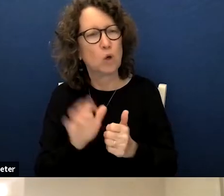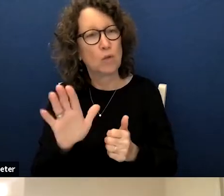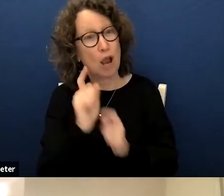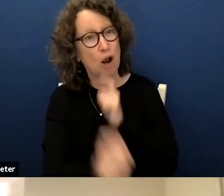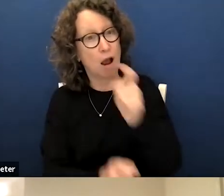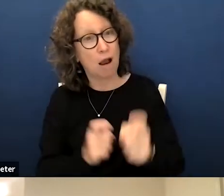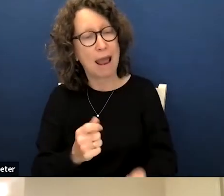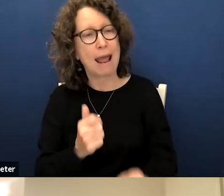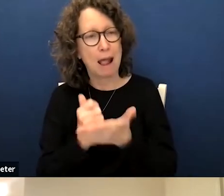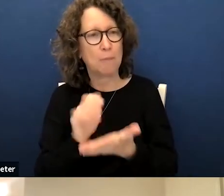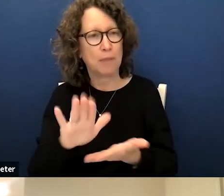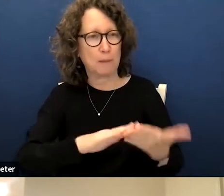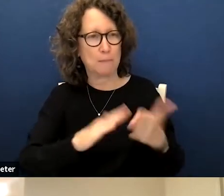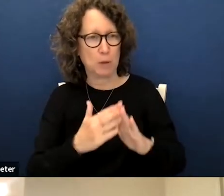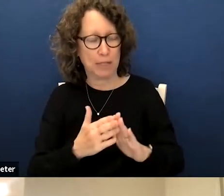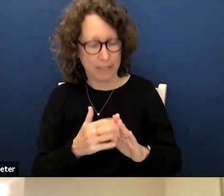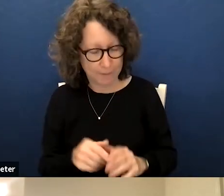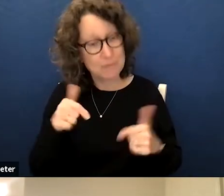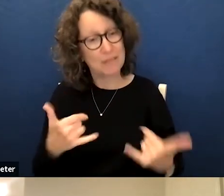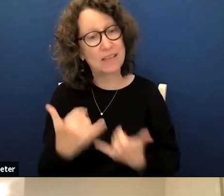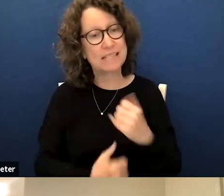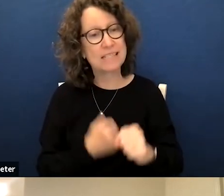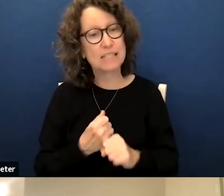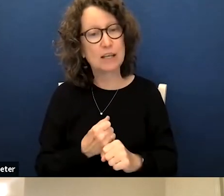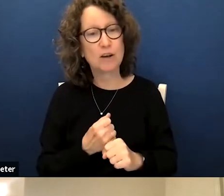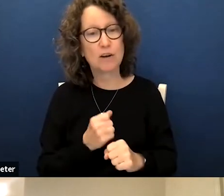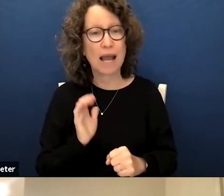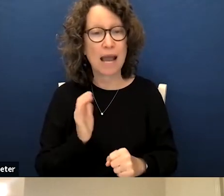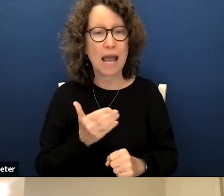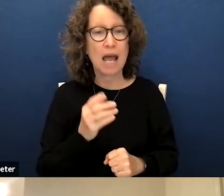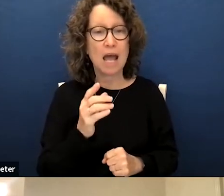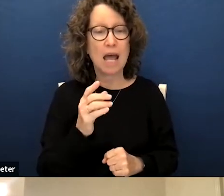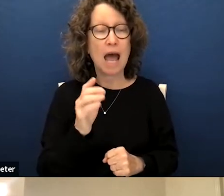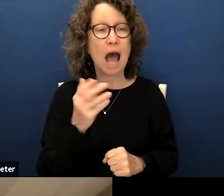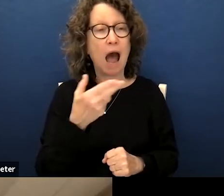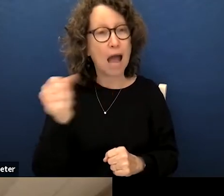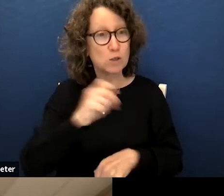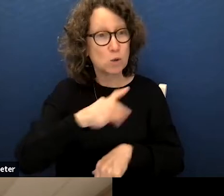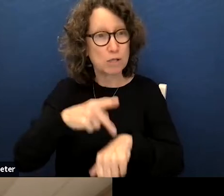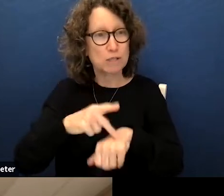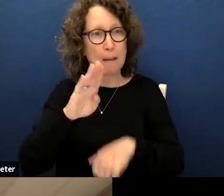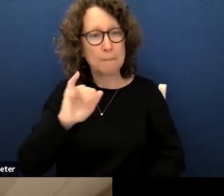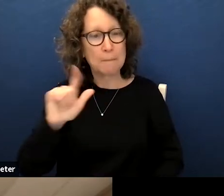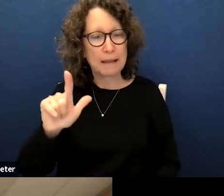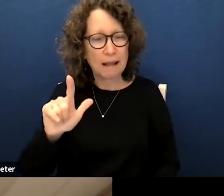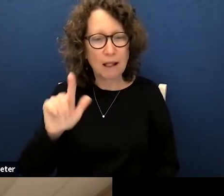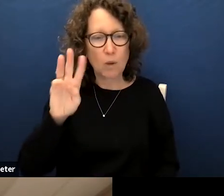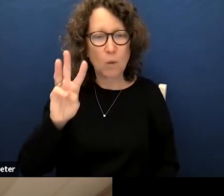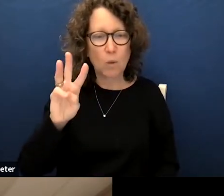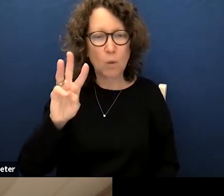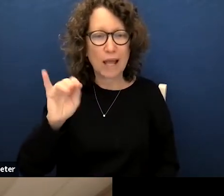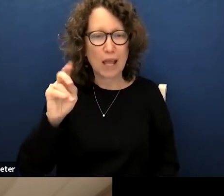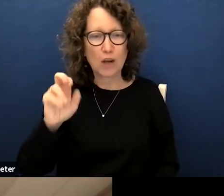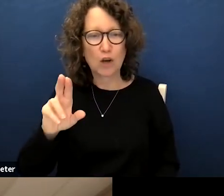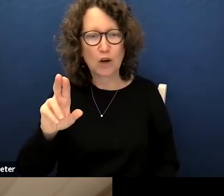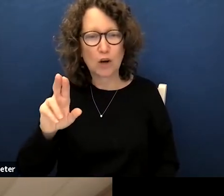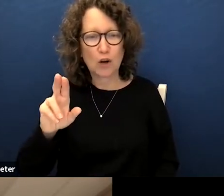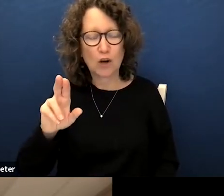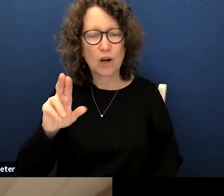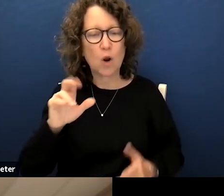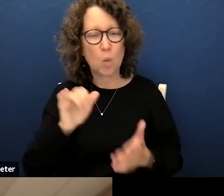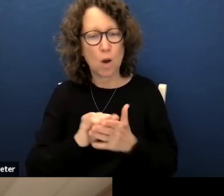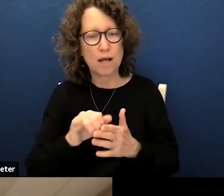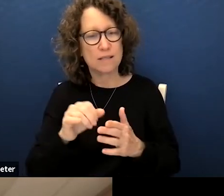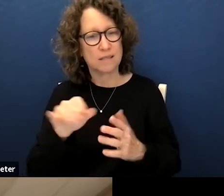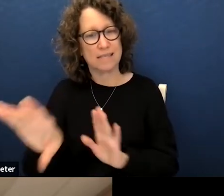the golita community this year our very own dos pueblos high principal bill woodard was selected as the educator of the